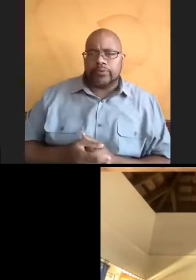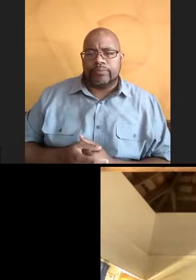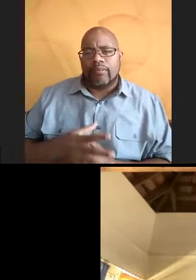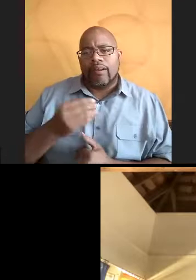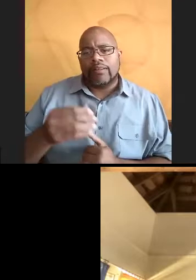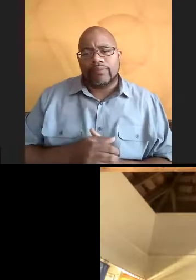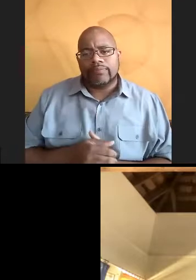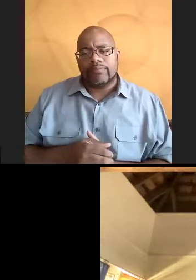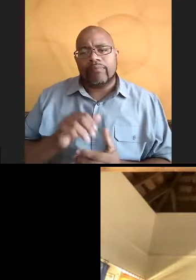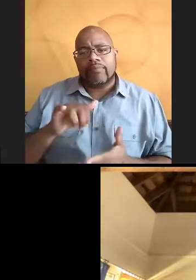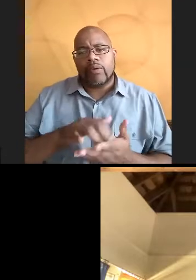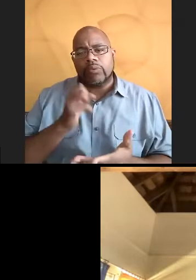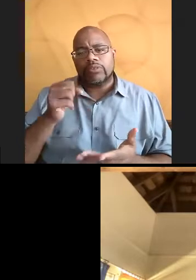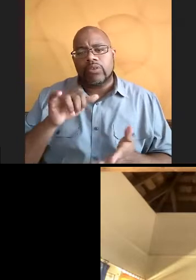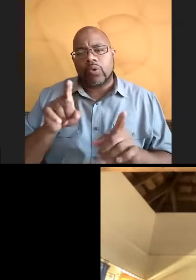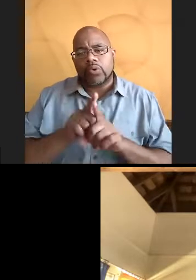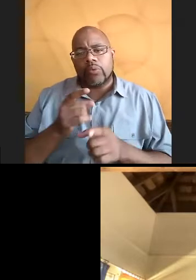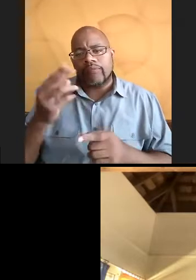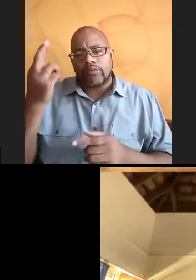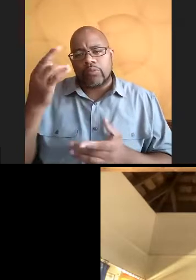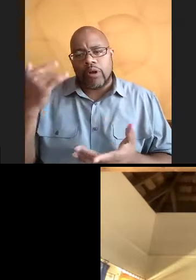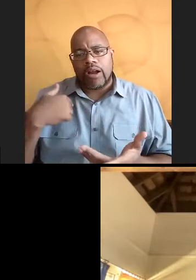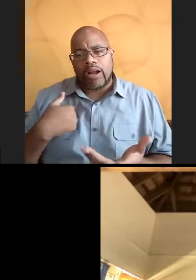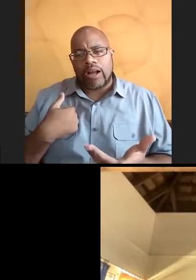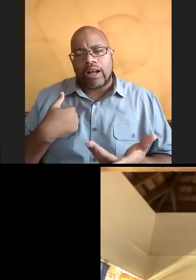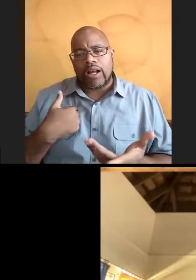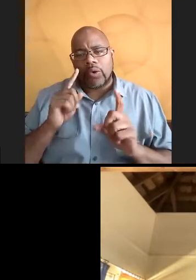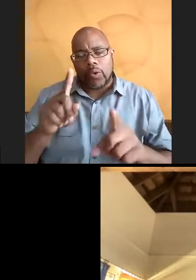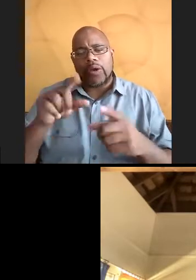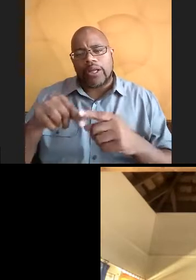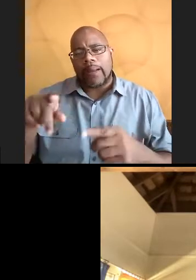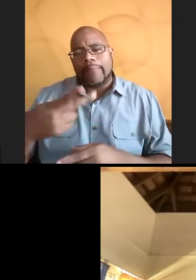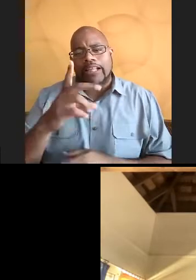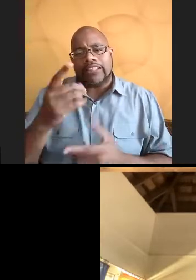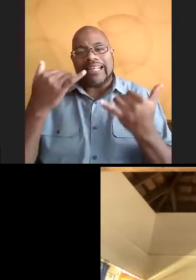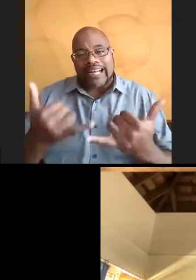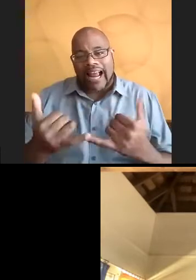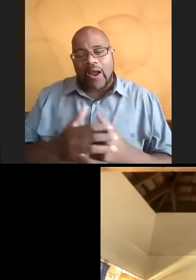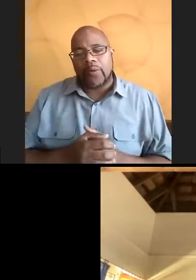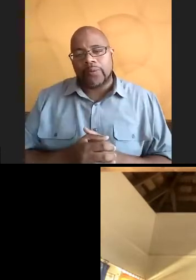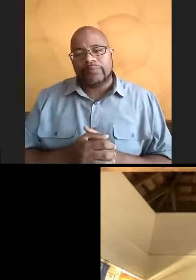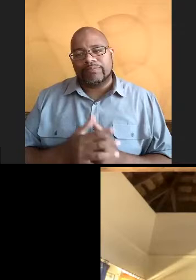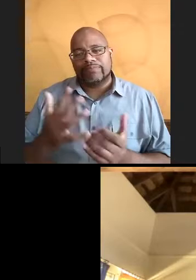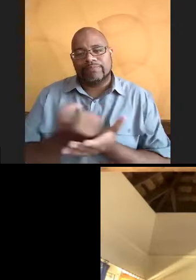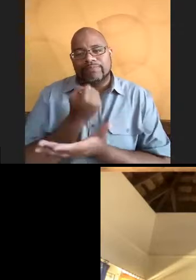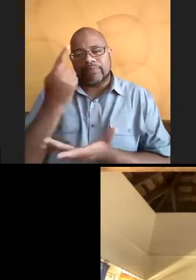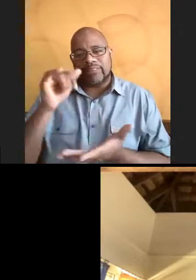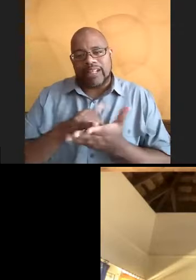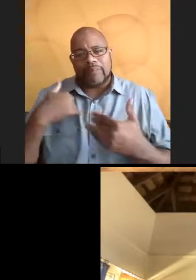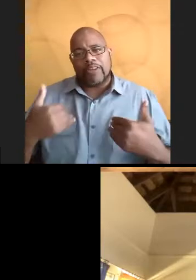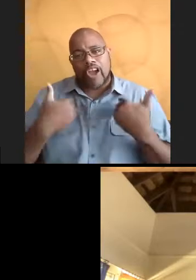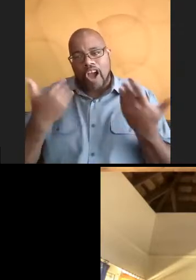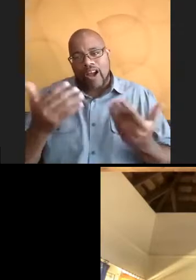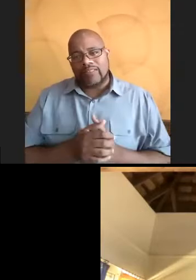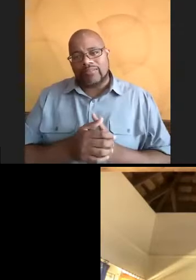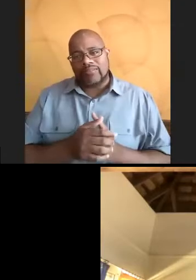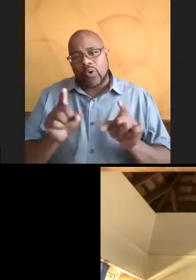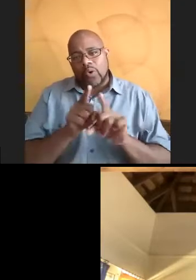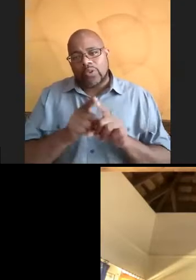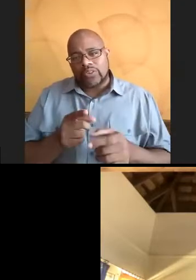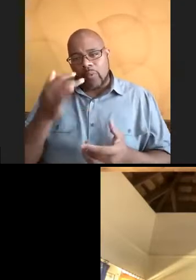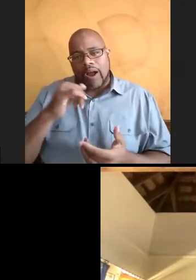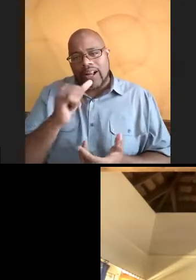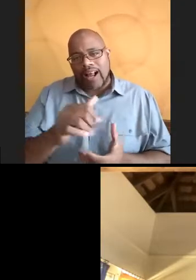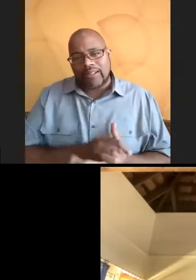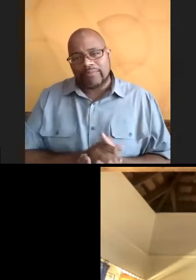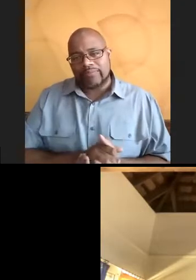And that was also one of the reasons I was like, I'm going to get the PhD now because it's like, I'm young. Also, it's like, why not?